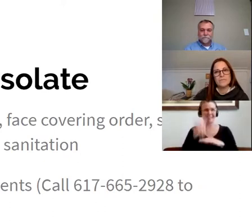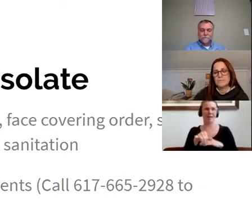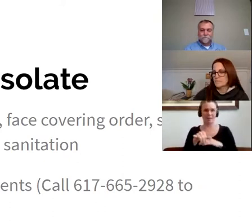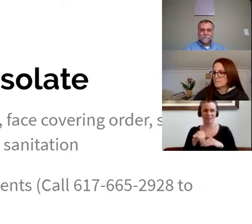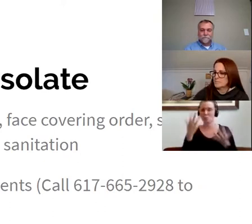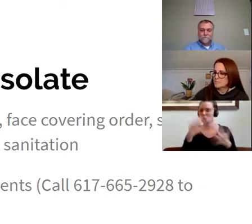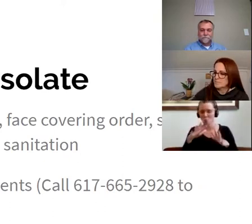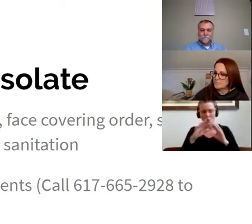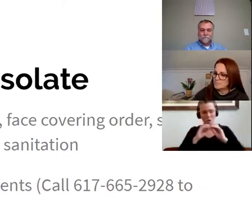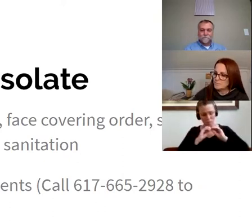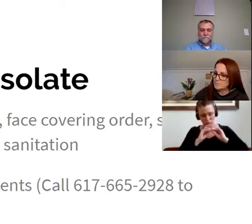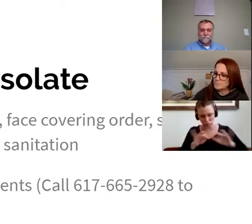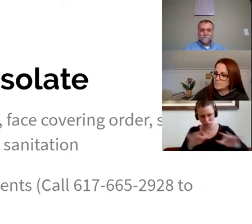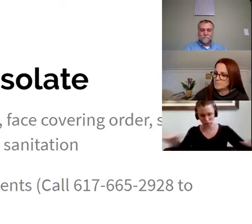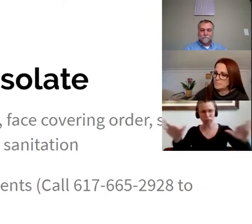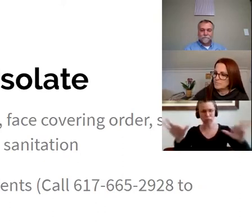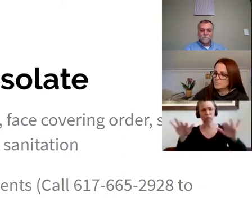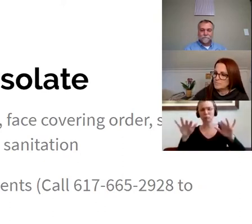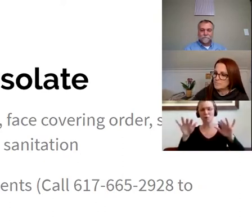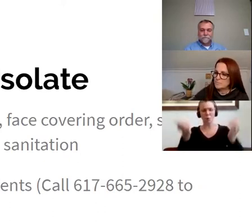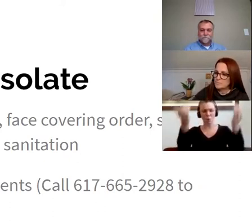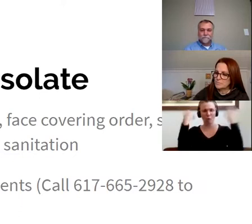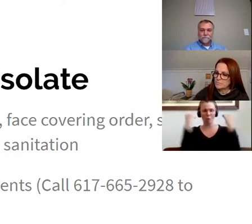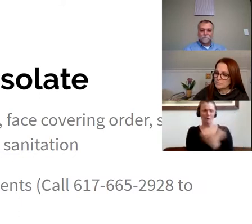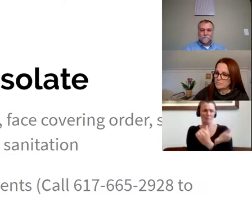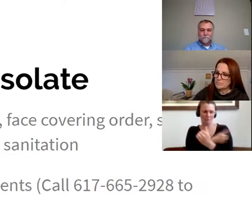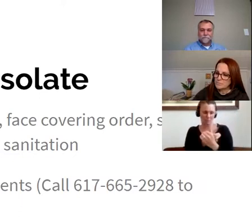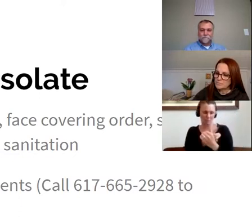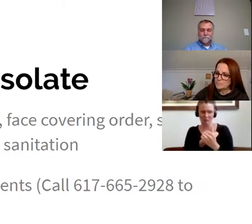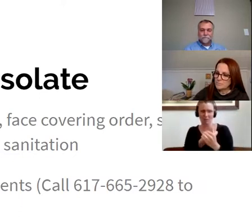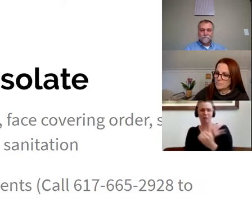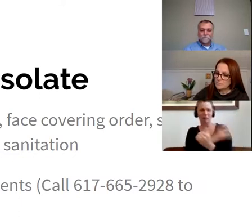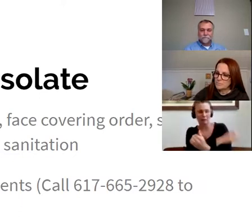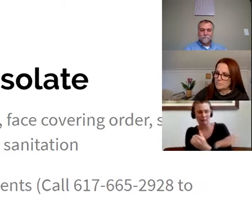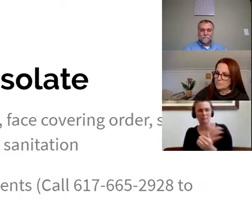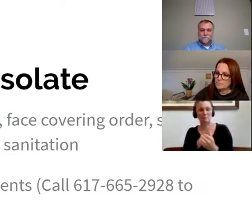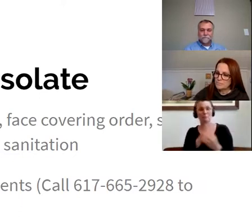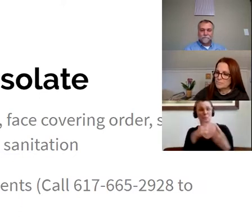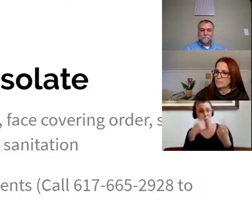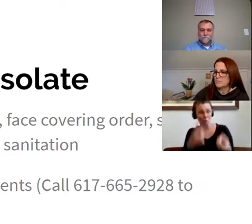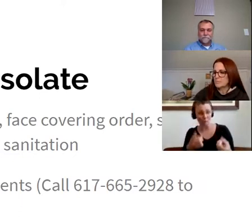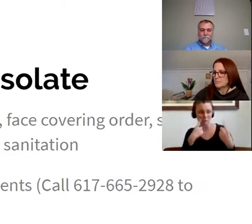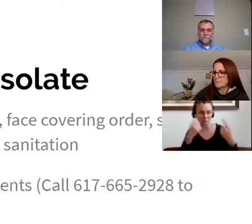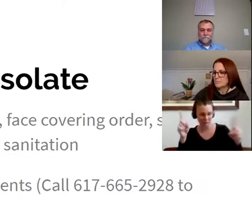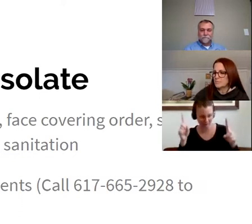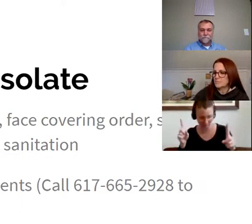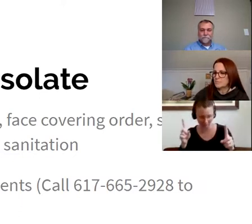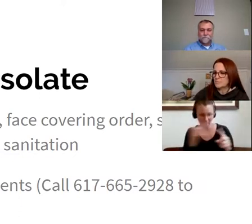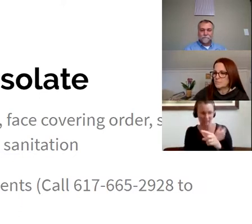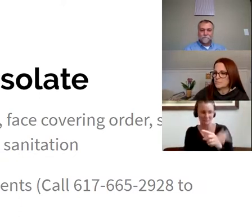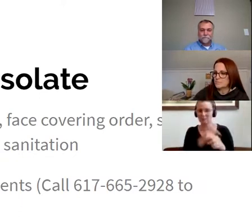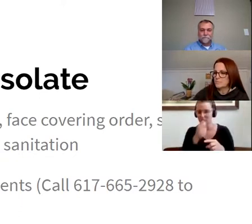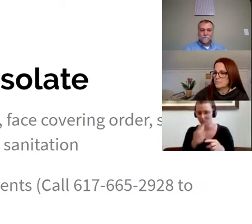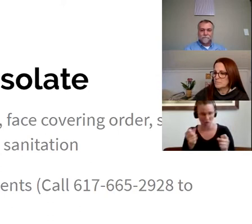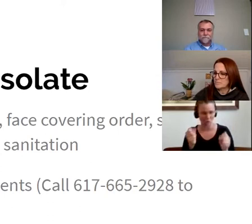transmission of the virus to maintain the stability of our health care system. And that's been working. Also, our focus has been on